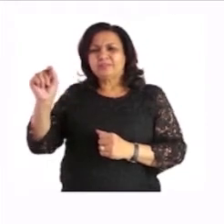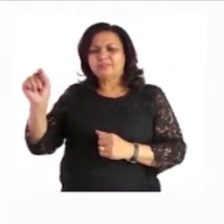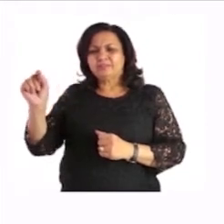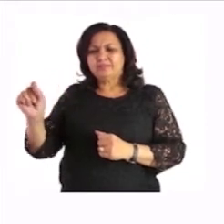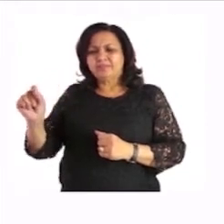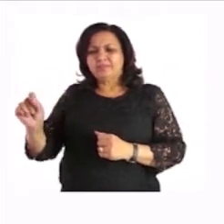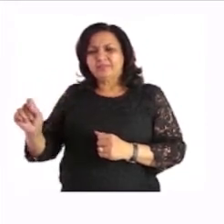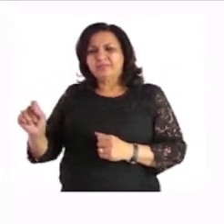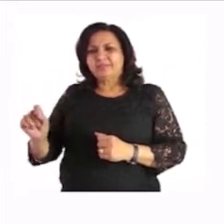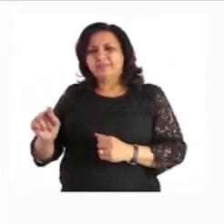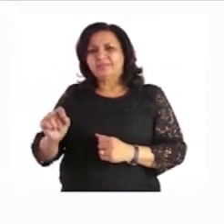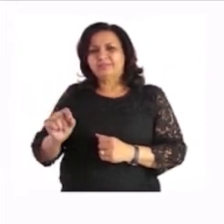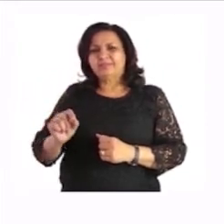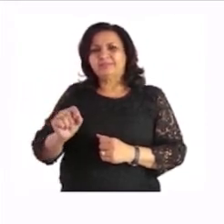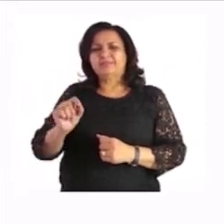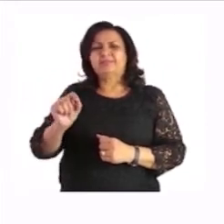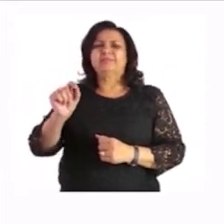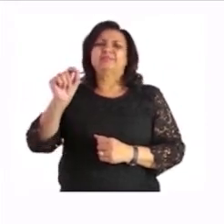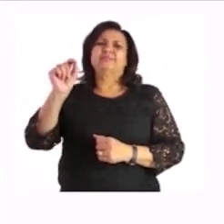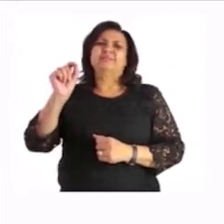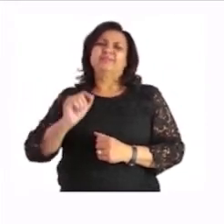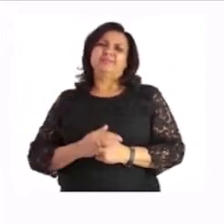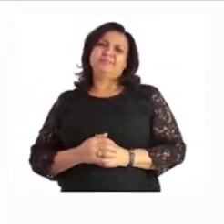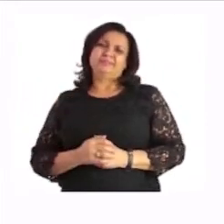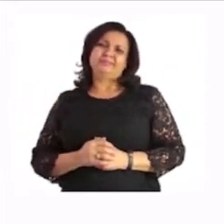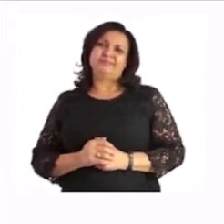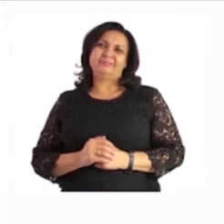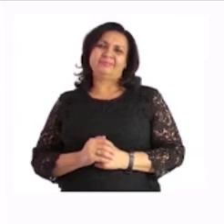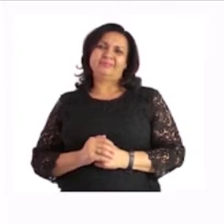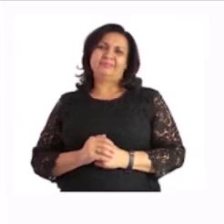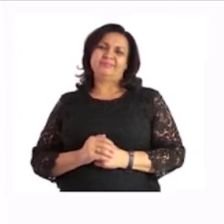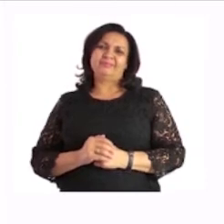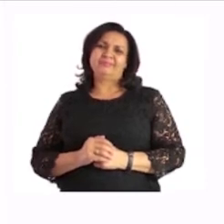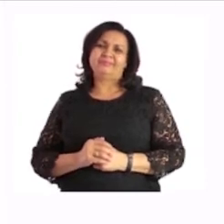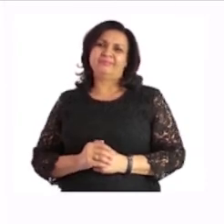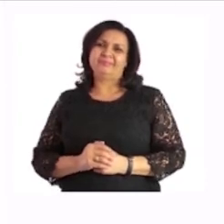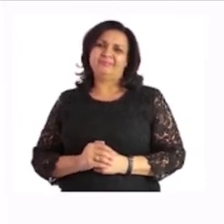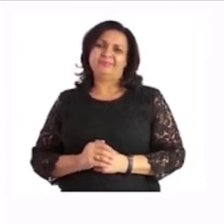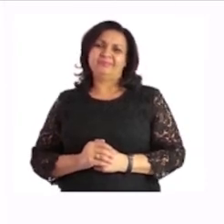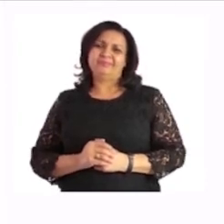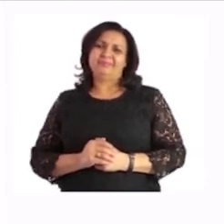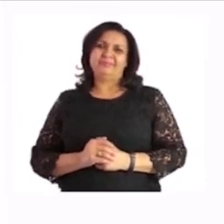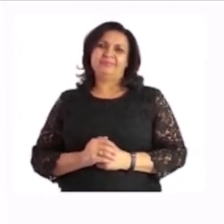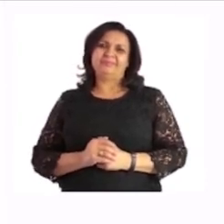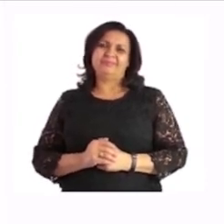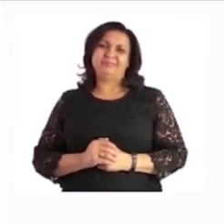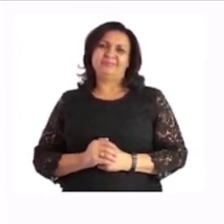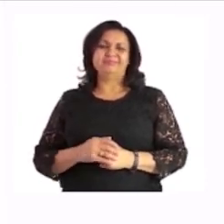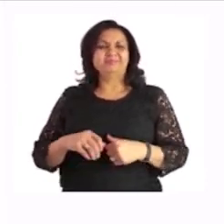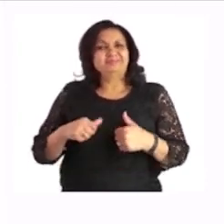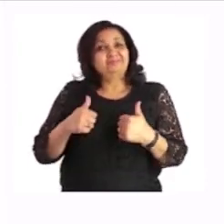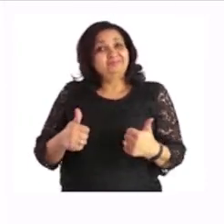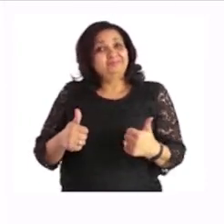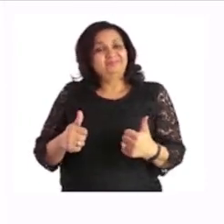correctly because it's helping us with the future writing. If we are doing some writing. Well done.